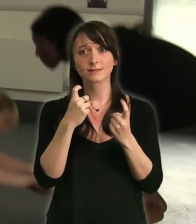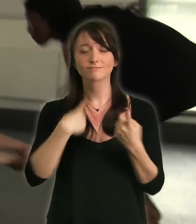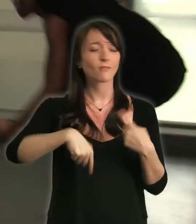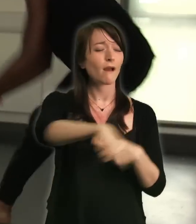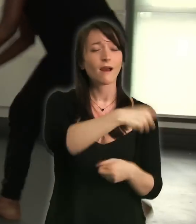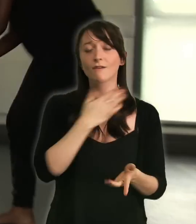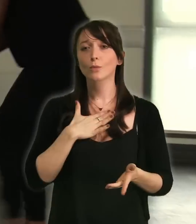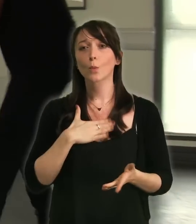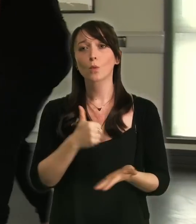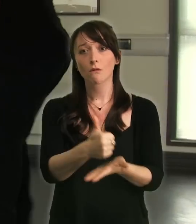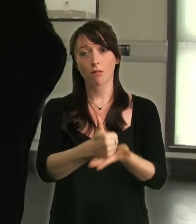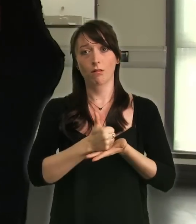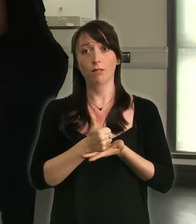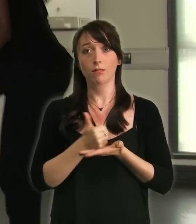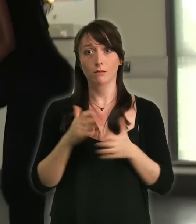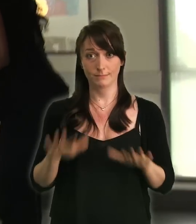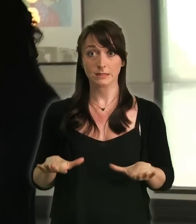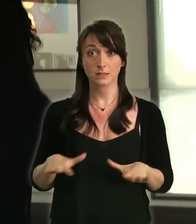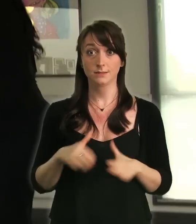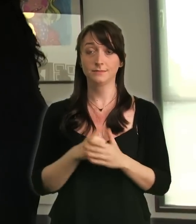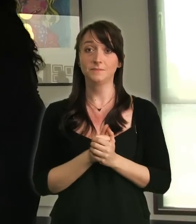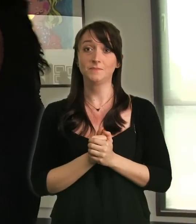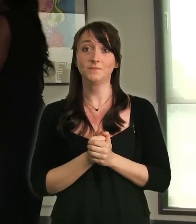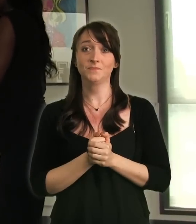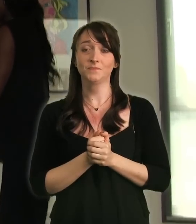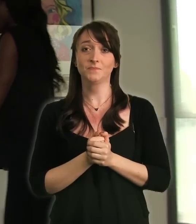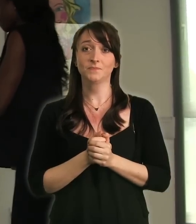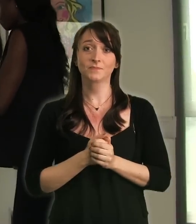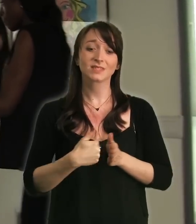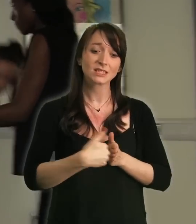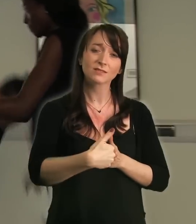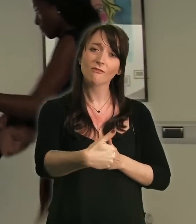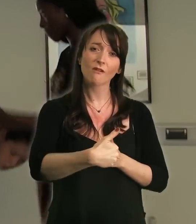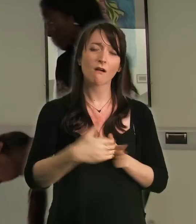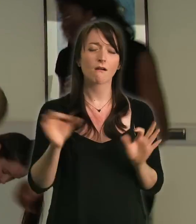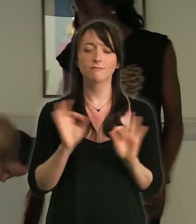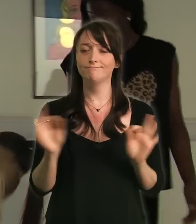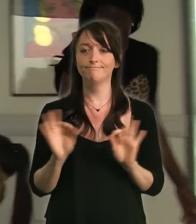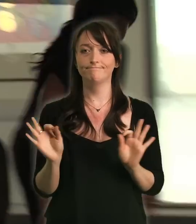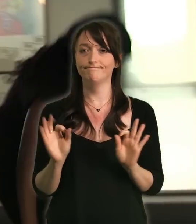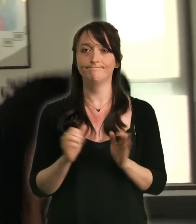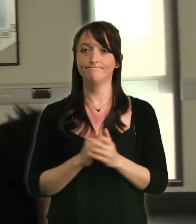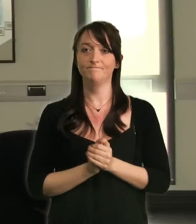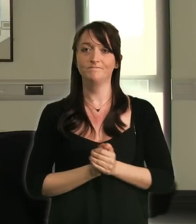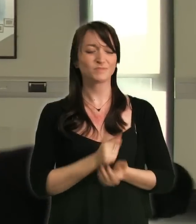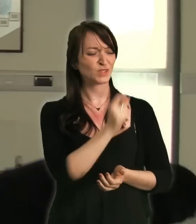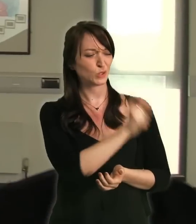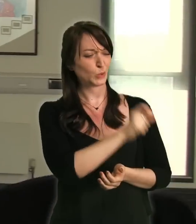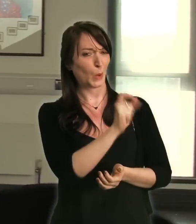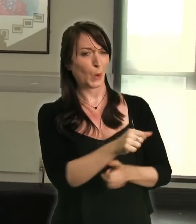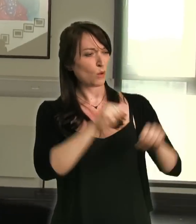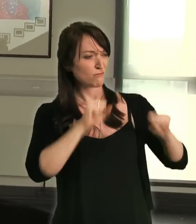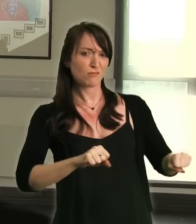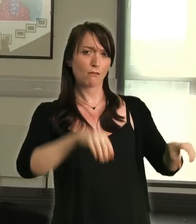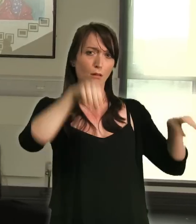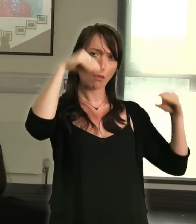in shock about how much people cared and wanted to help at Kent because there's no kind of divide